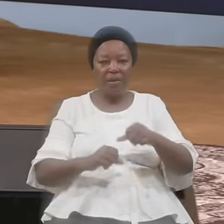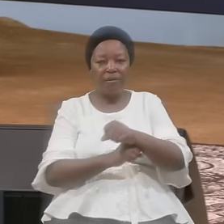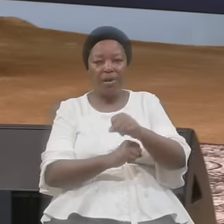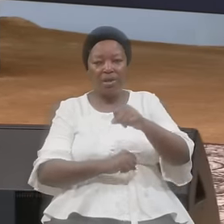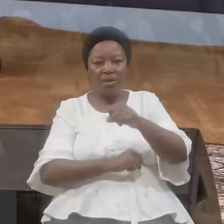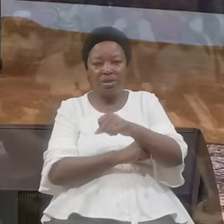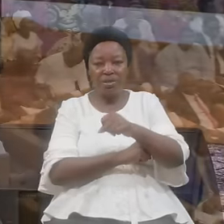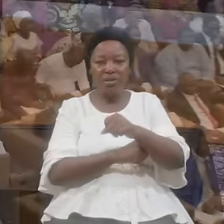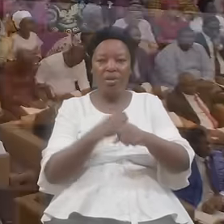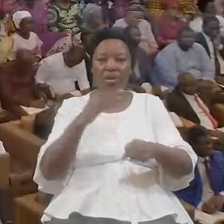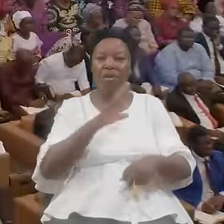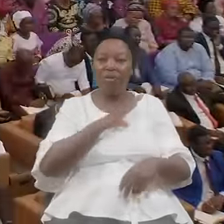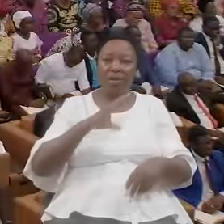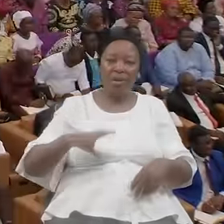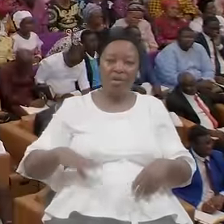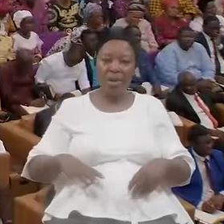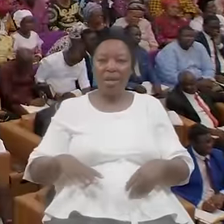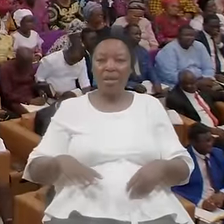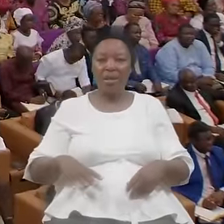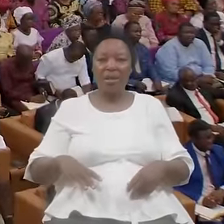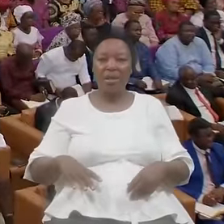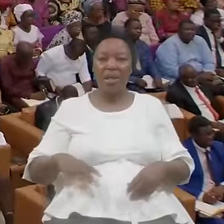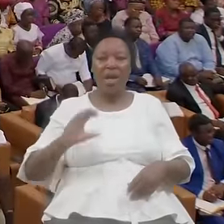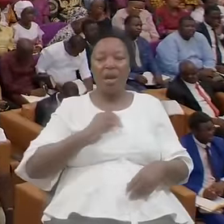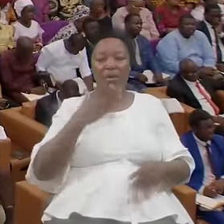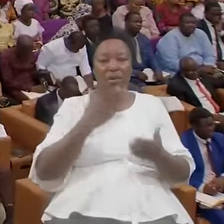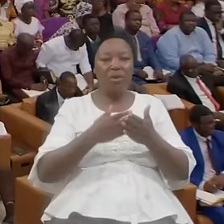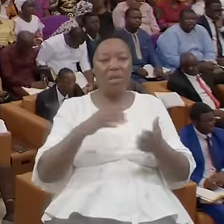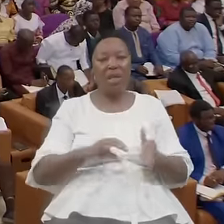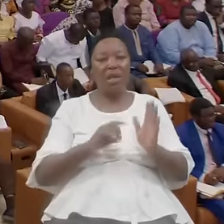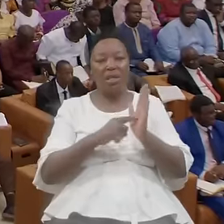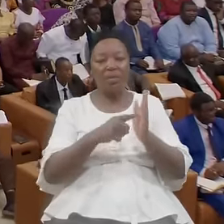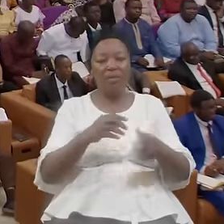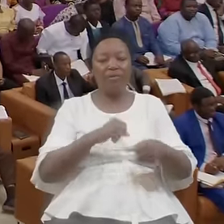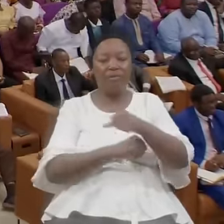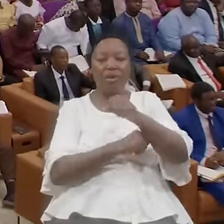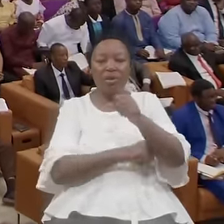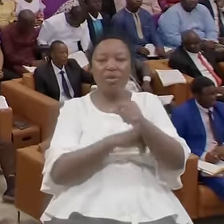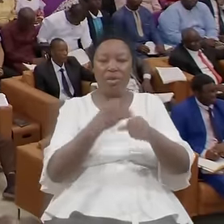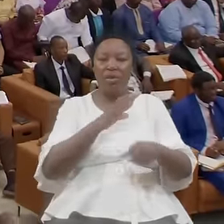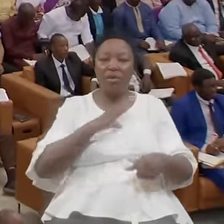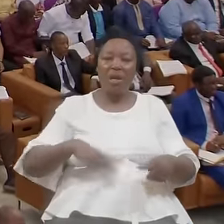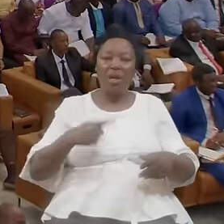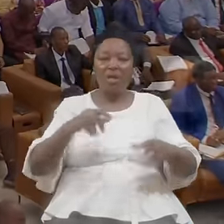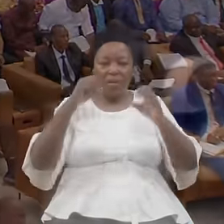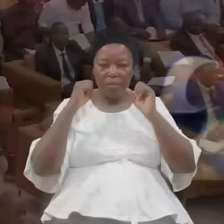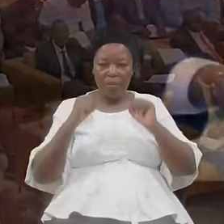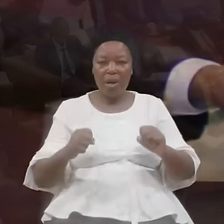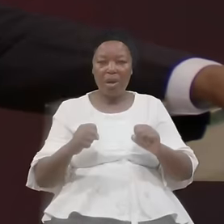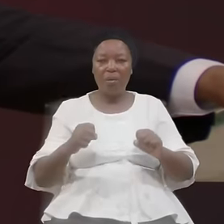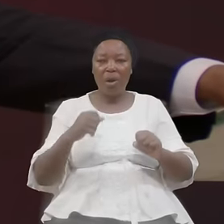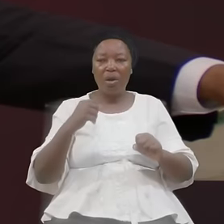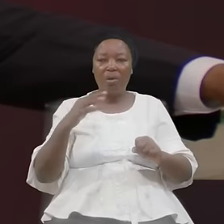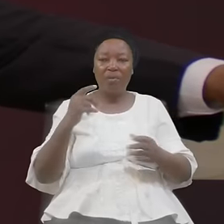Of Christ Message Foundation Of Christ The Power Of The